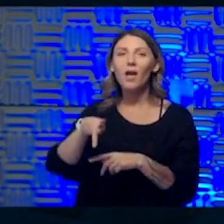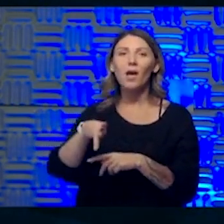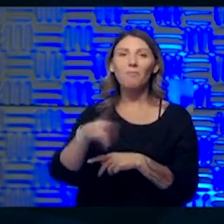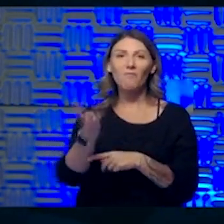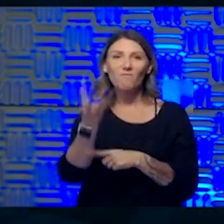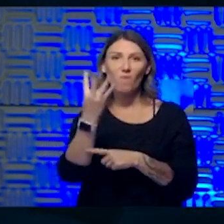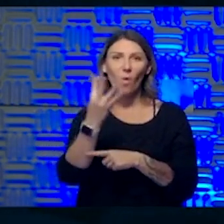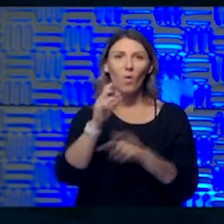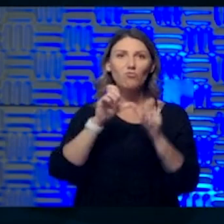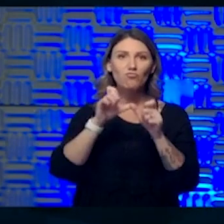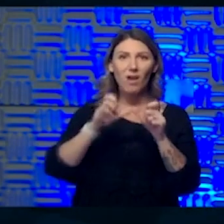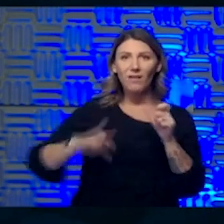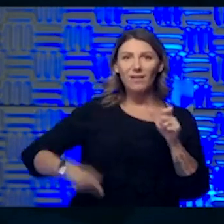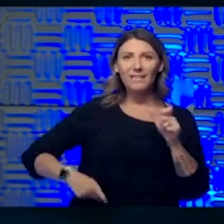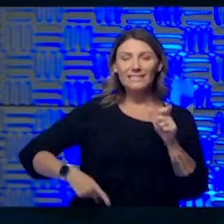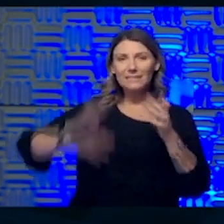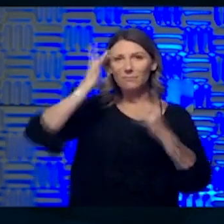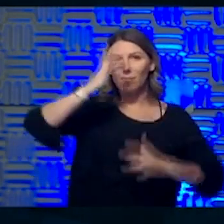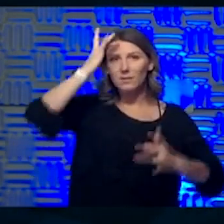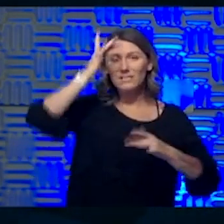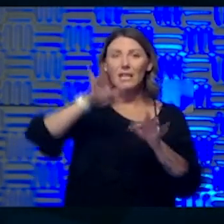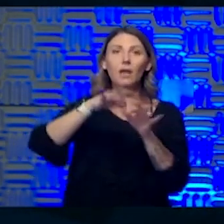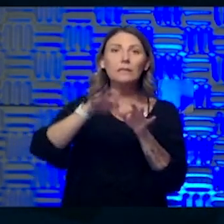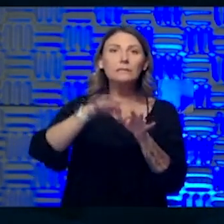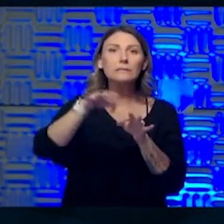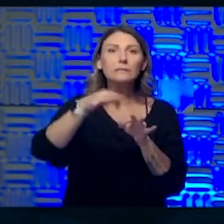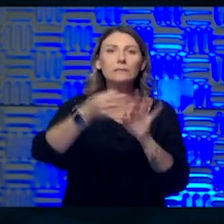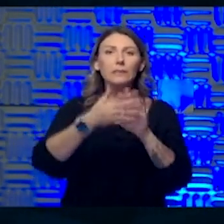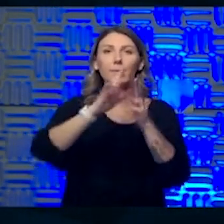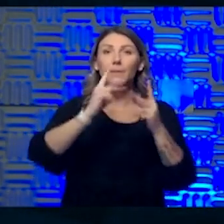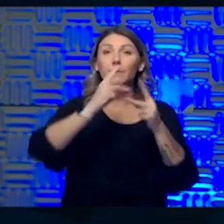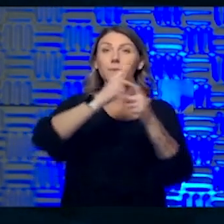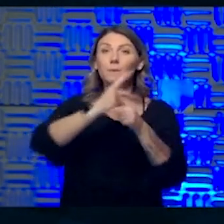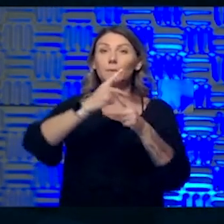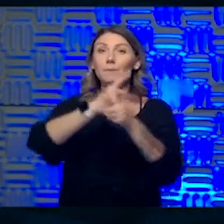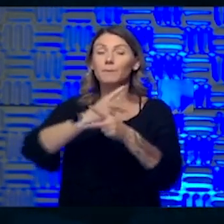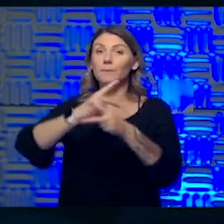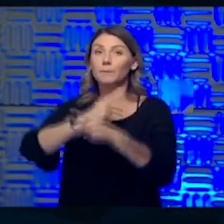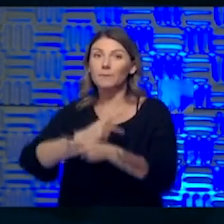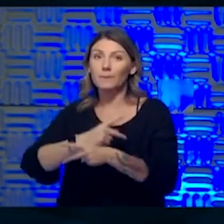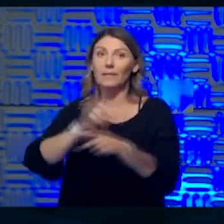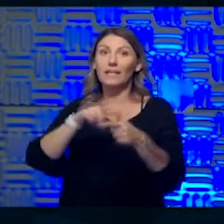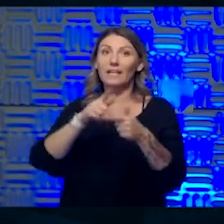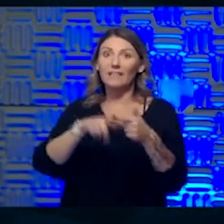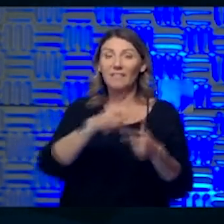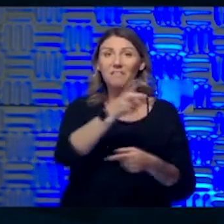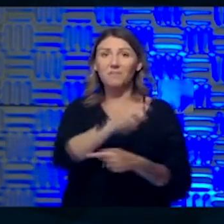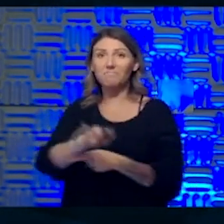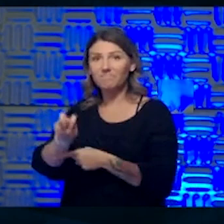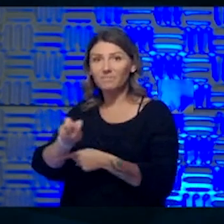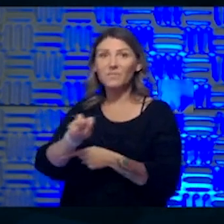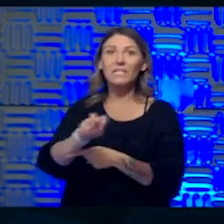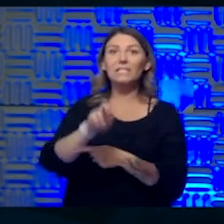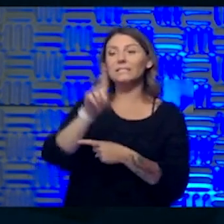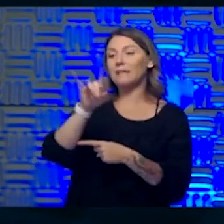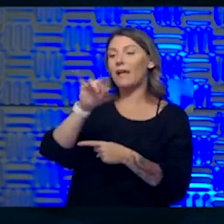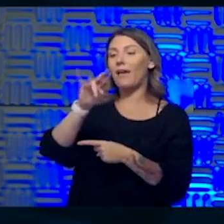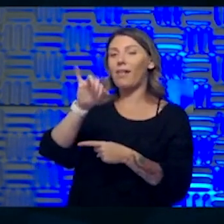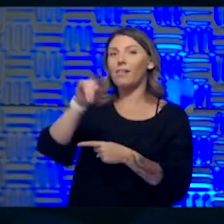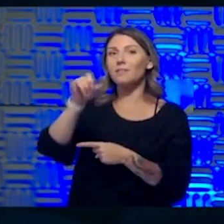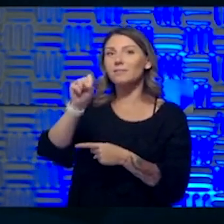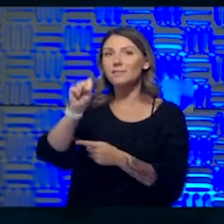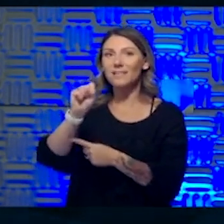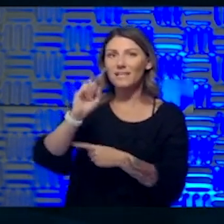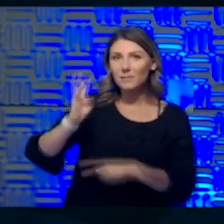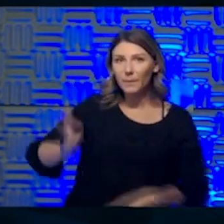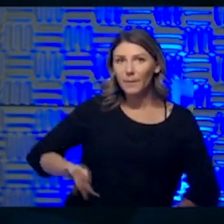They put some of that off, um, maybe it got a little bit worse and, and, and then they're going to move to dialysis or preparation for transplant. But